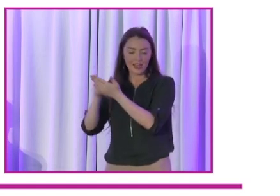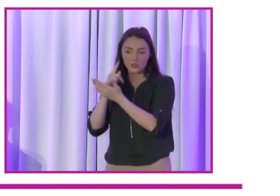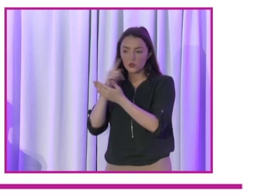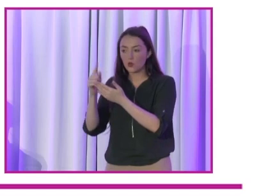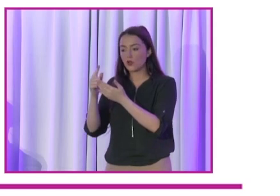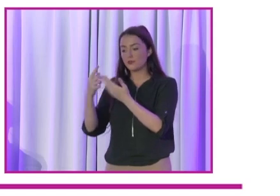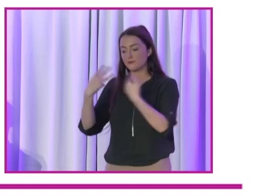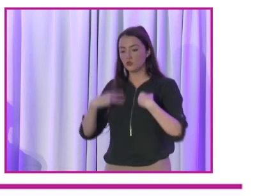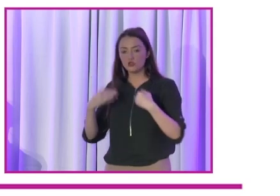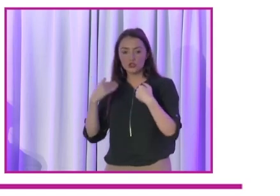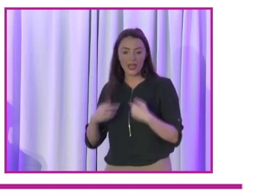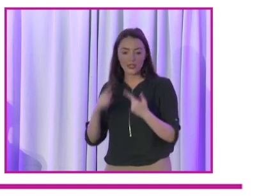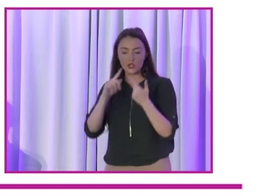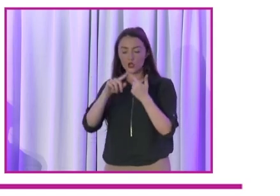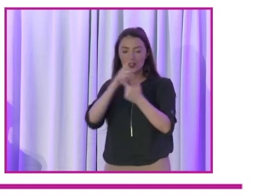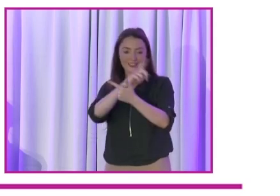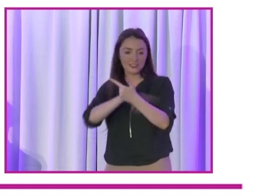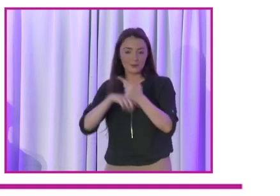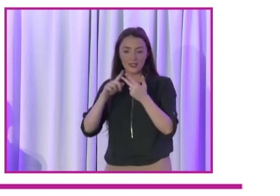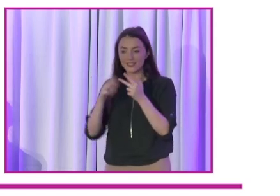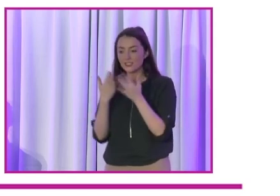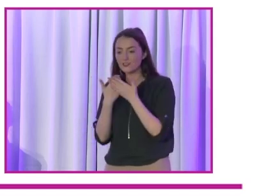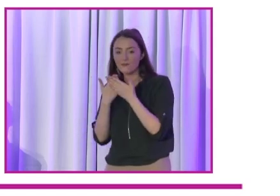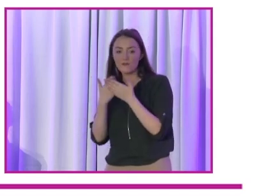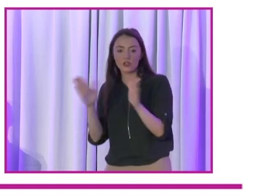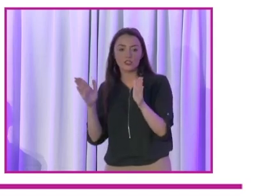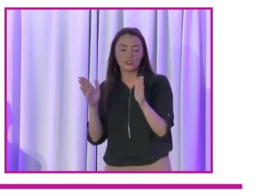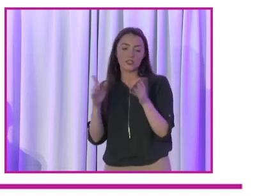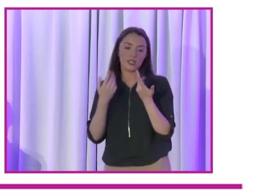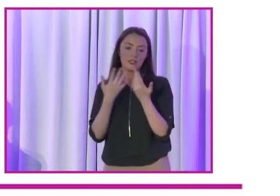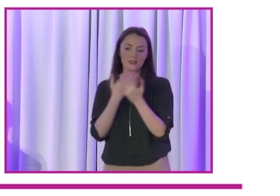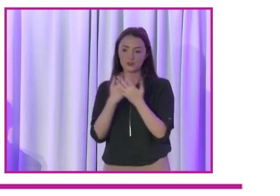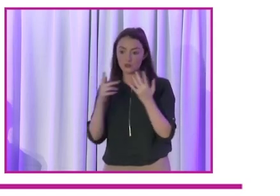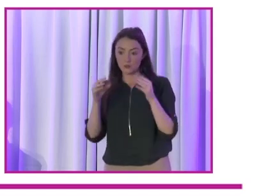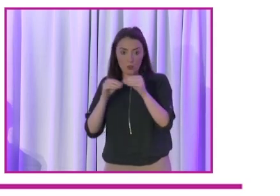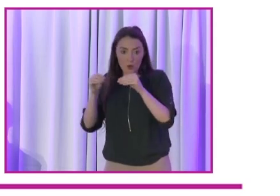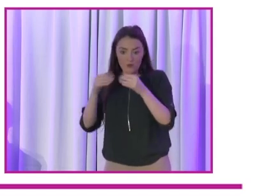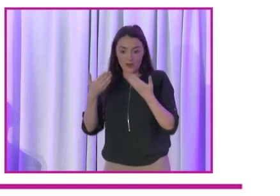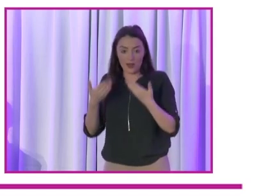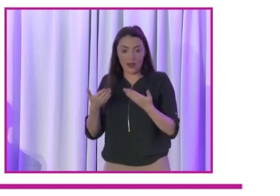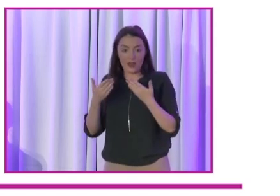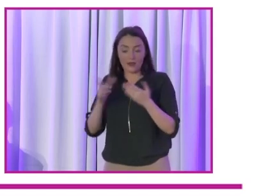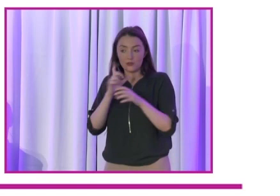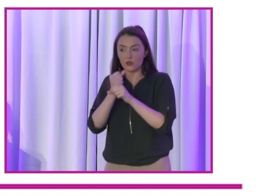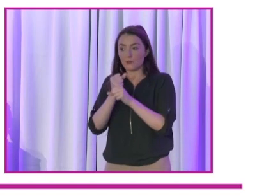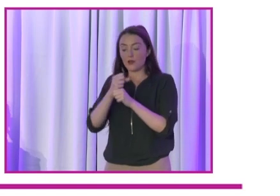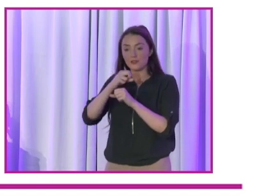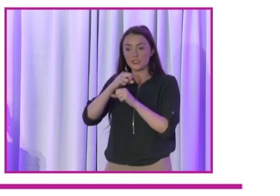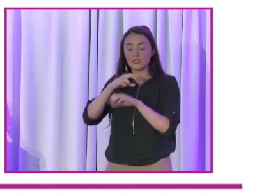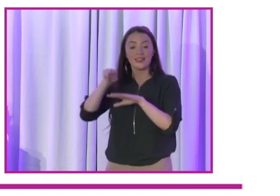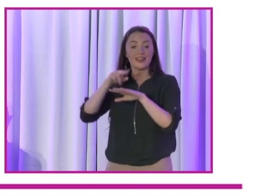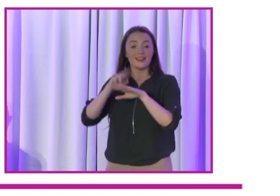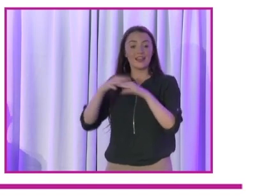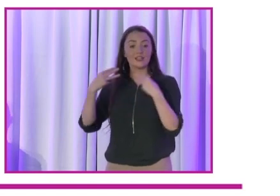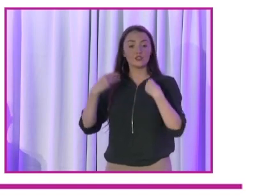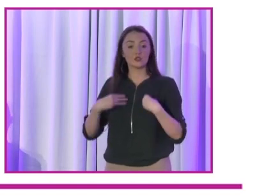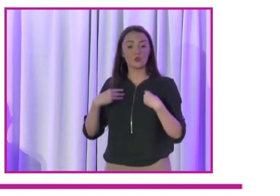and disability and diversity and a lot of other grounds. There's lots of movement going on of that with the National Women's Council.